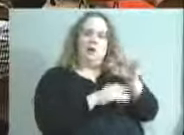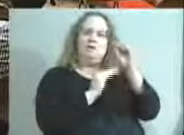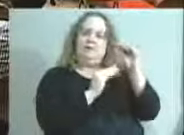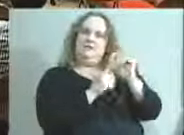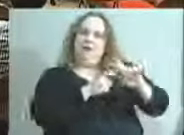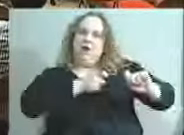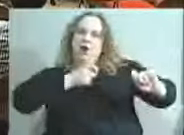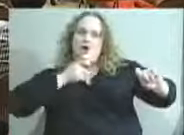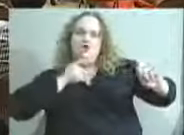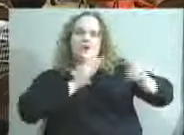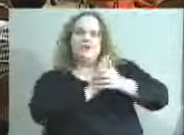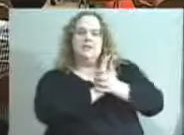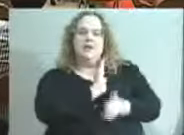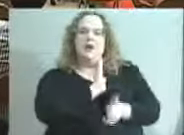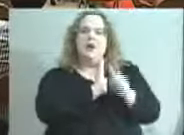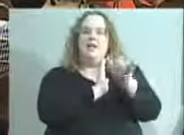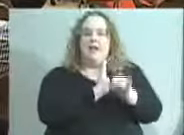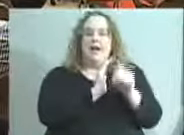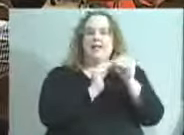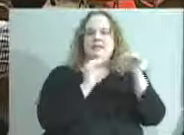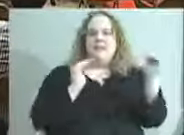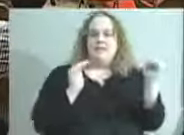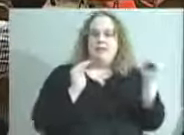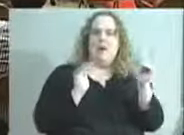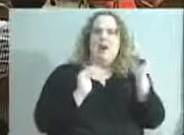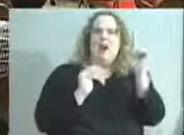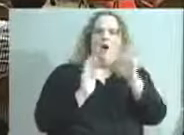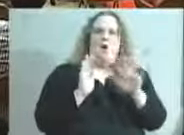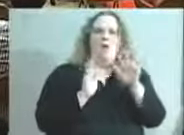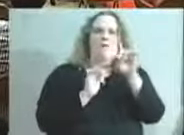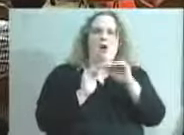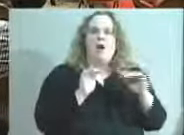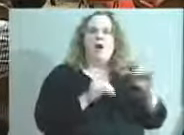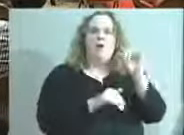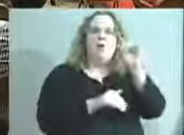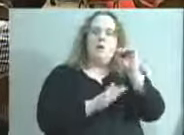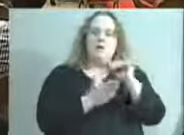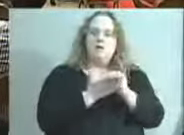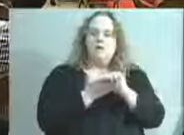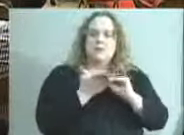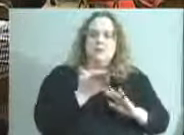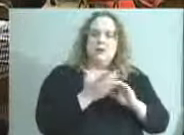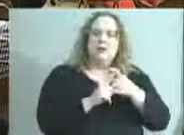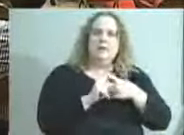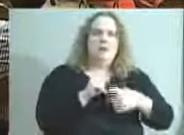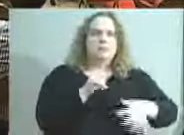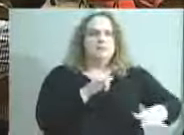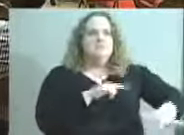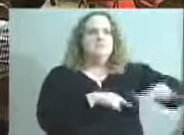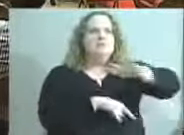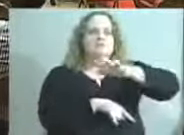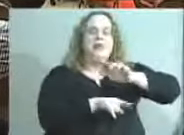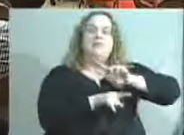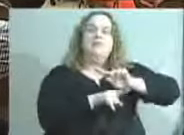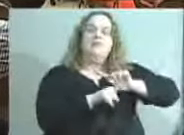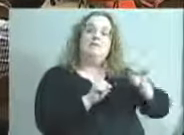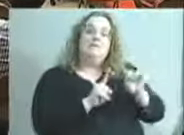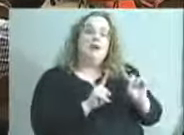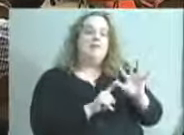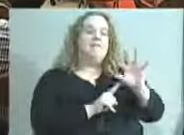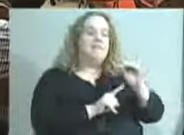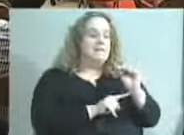their tournament last week, they had over 1,000 kids participating from almost 50 different schools.